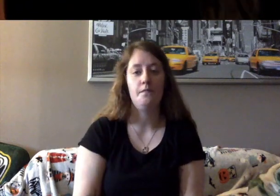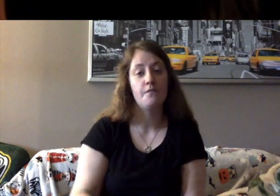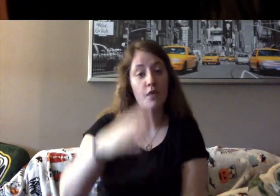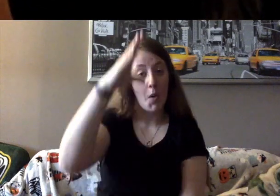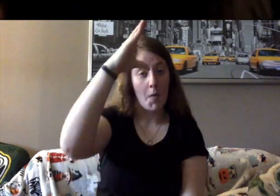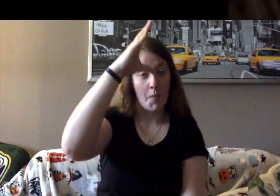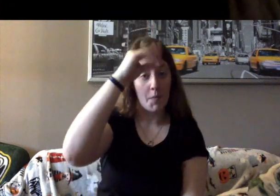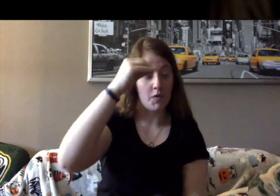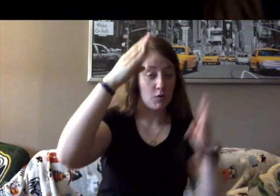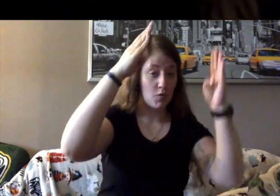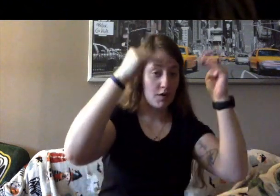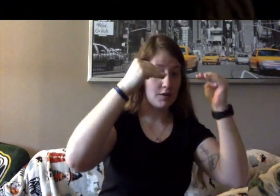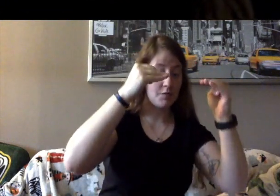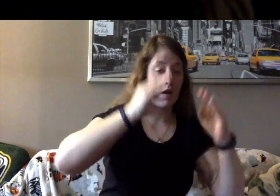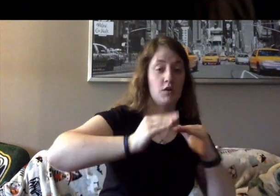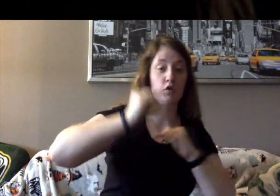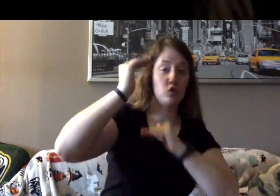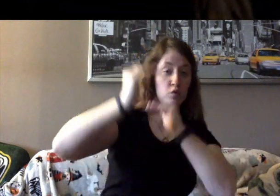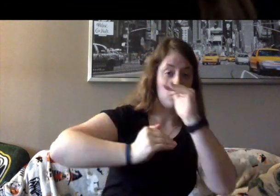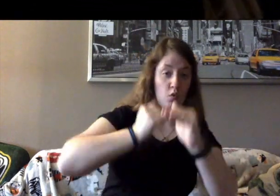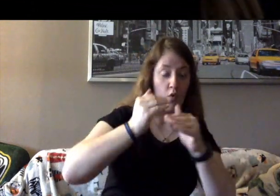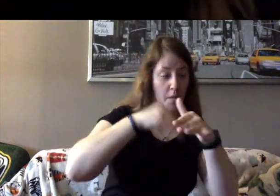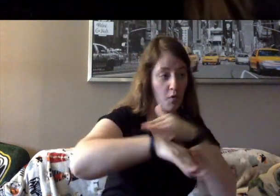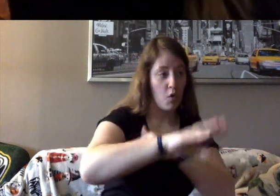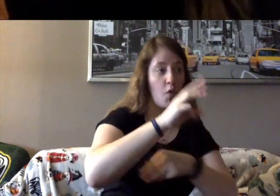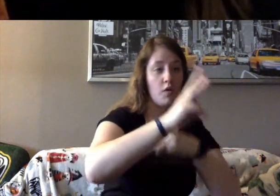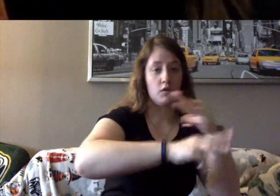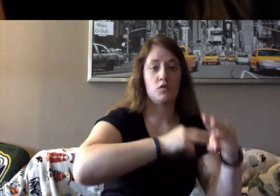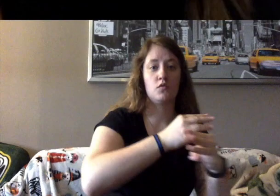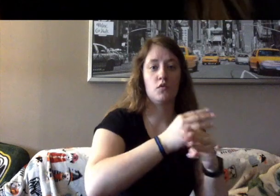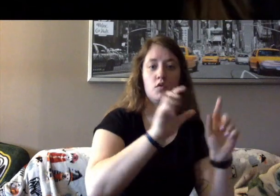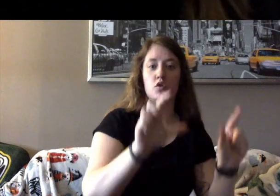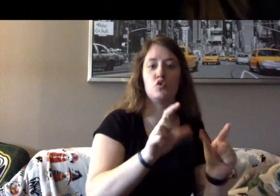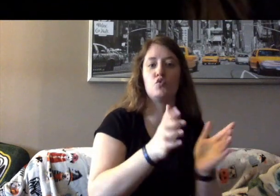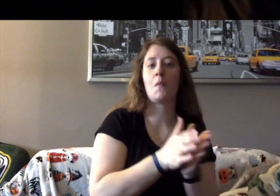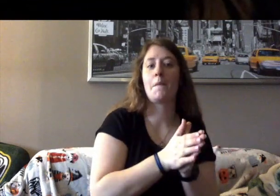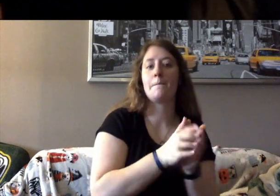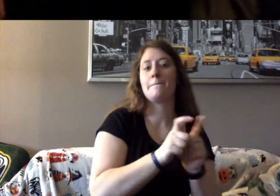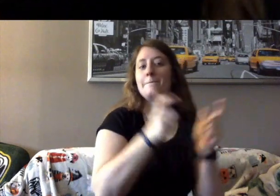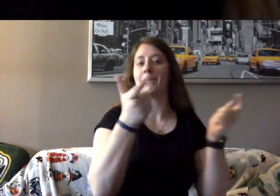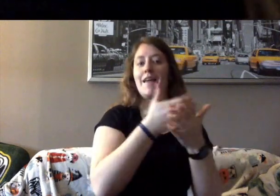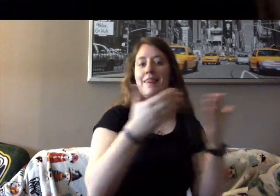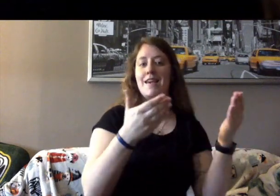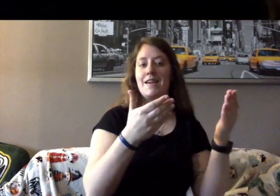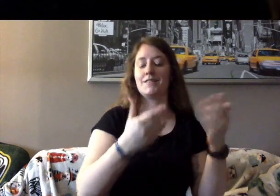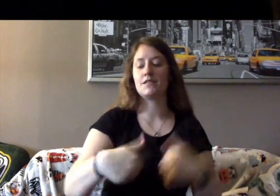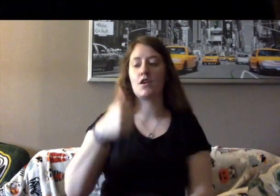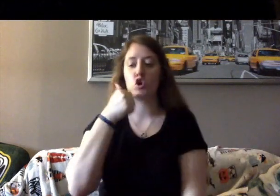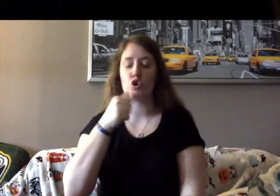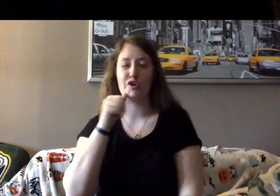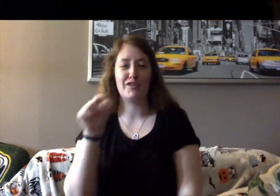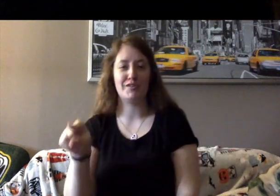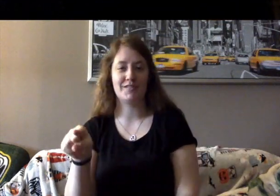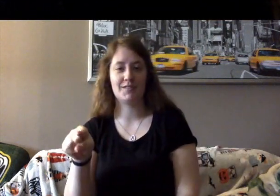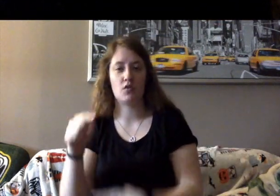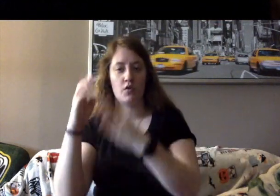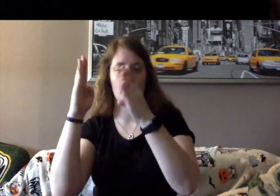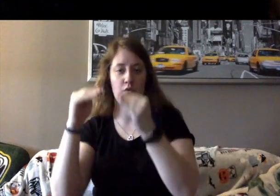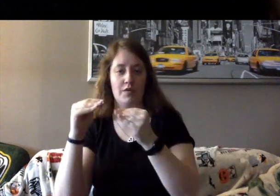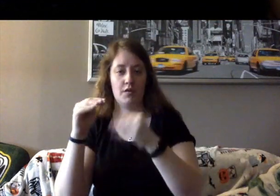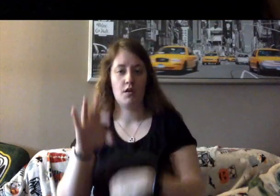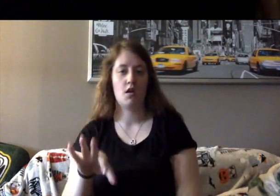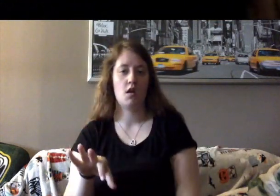to grow up, go out in the world, and do big things. Girls? Girls were expected to find